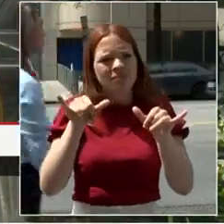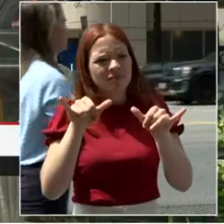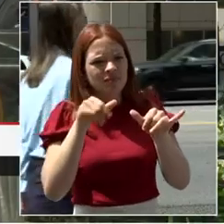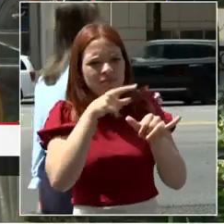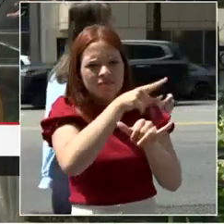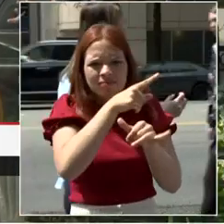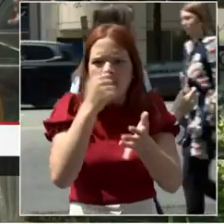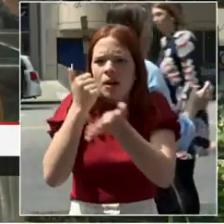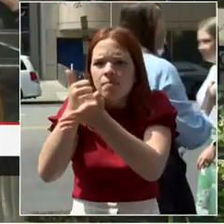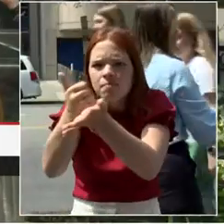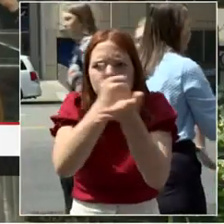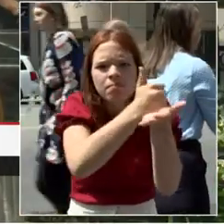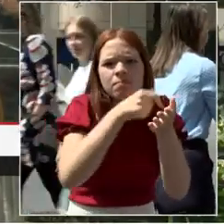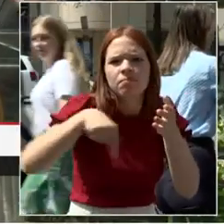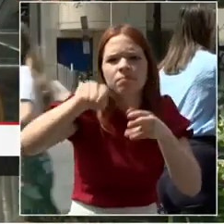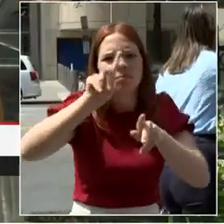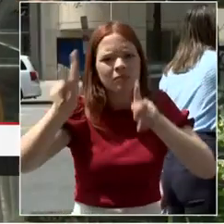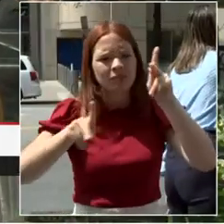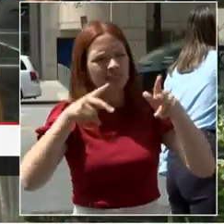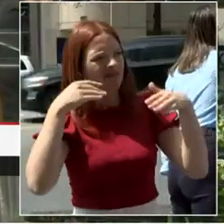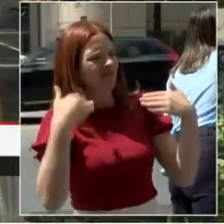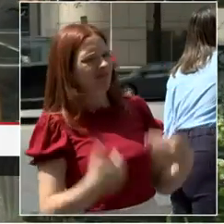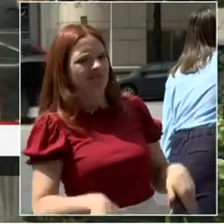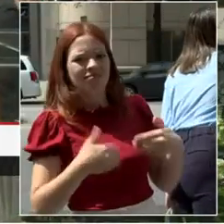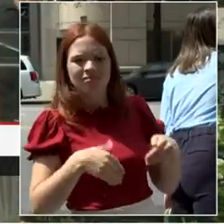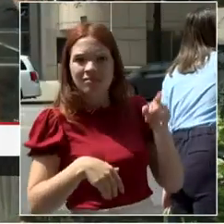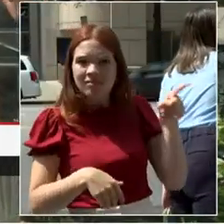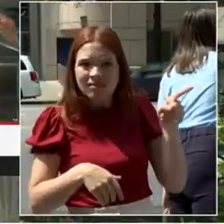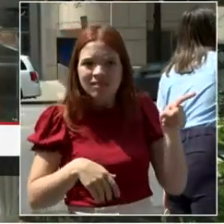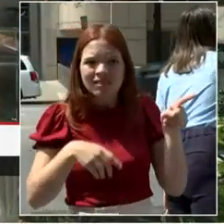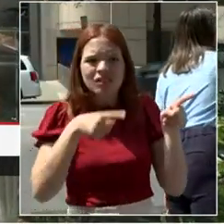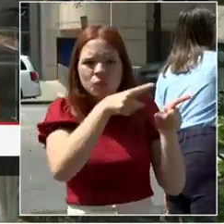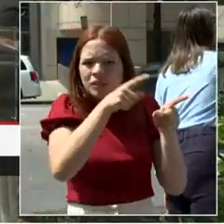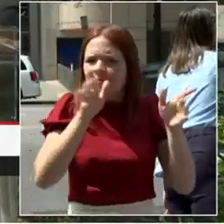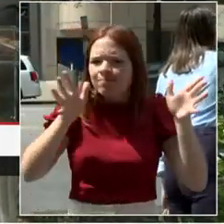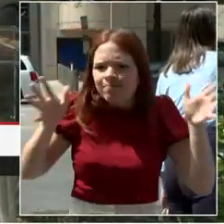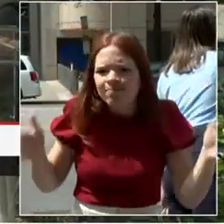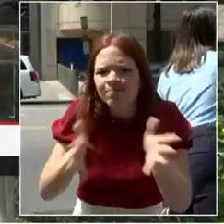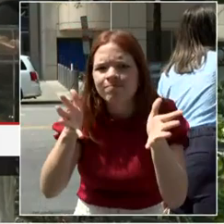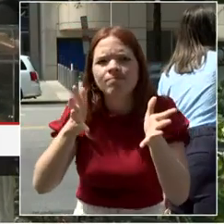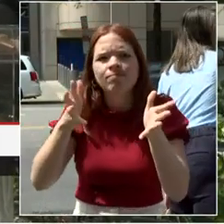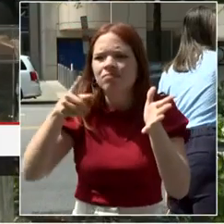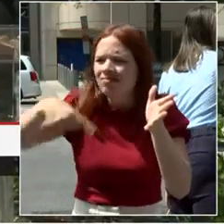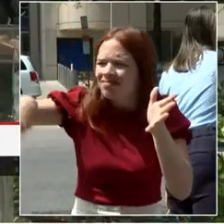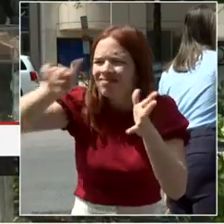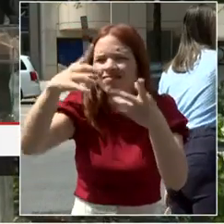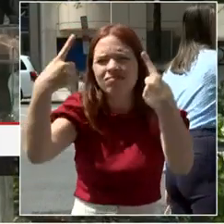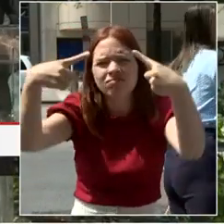be a successful person, no matter who is this hard working person. So thank you again.